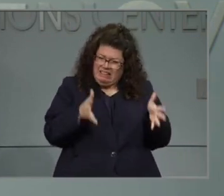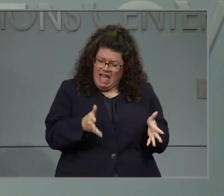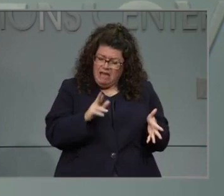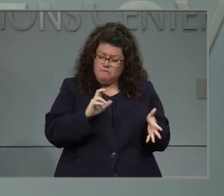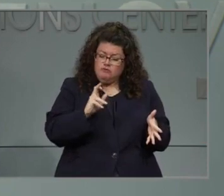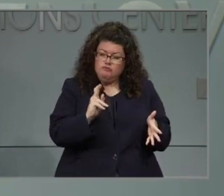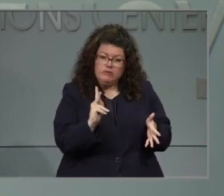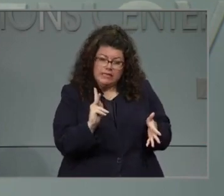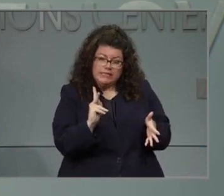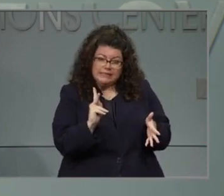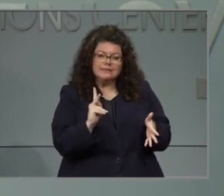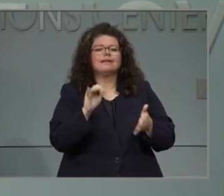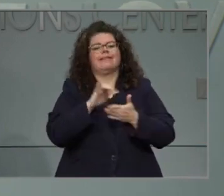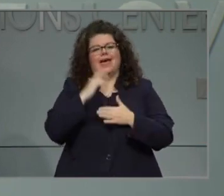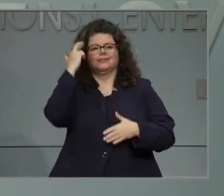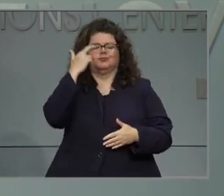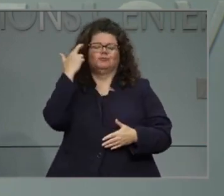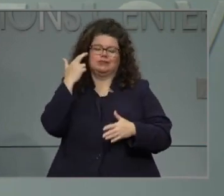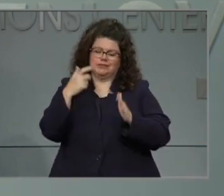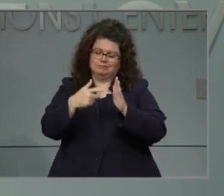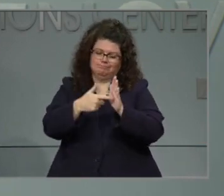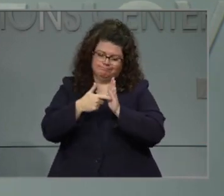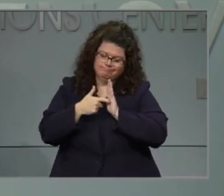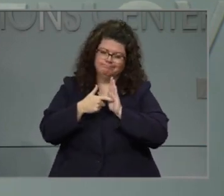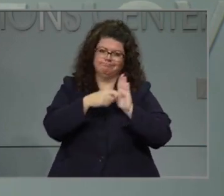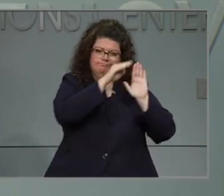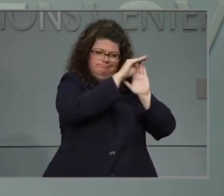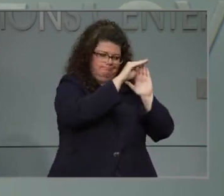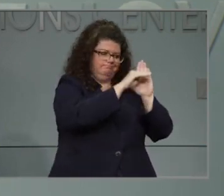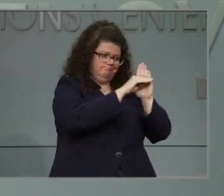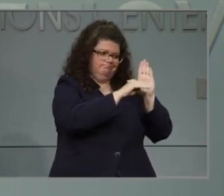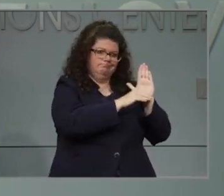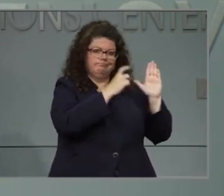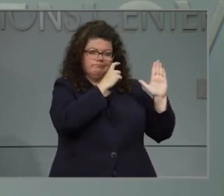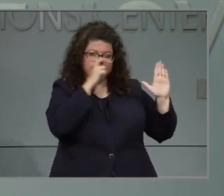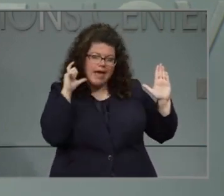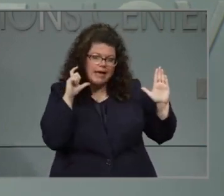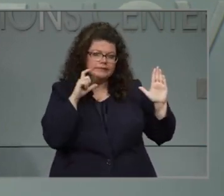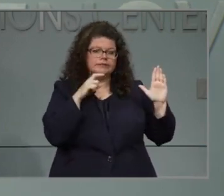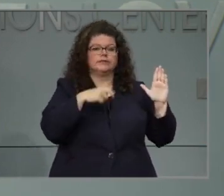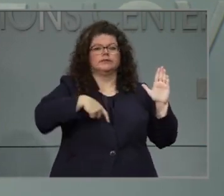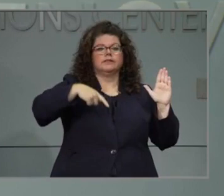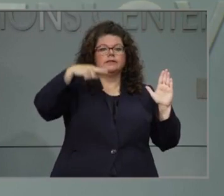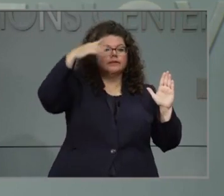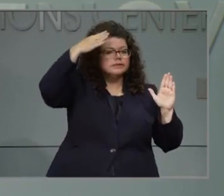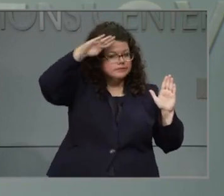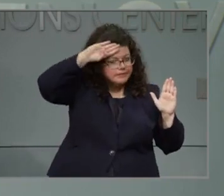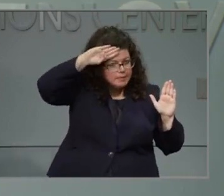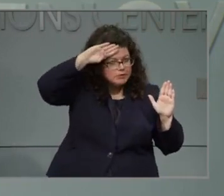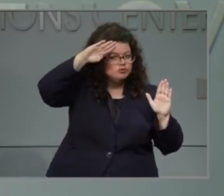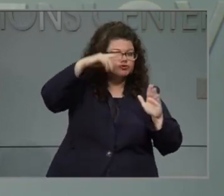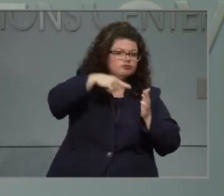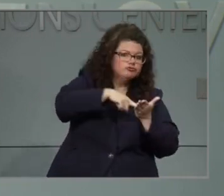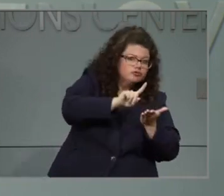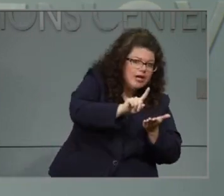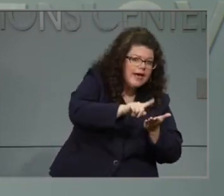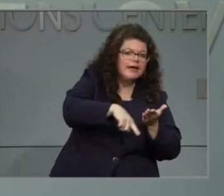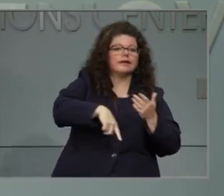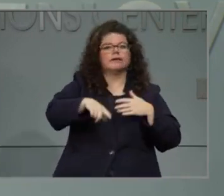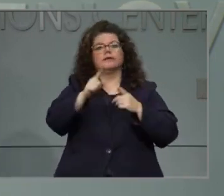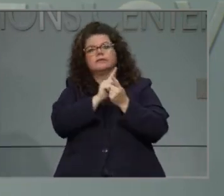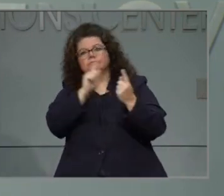those safety protocols of masks, of social distancing, of screening that we're talking about. So we have higher benefit,